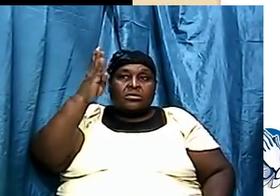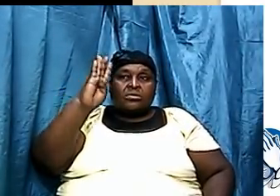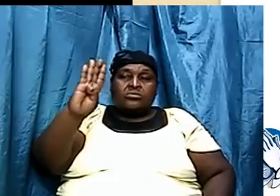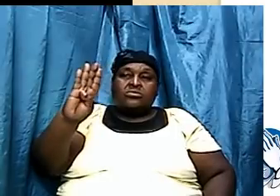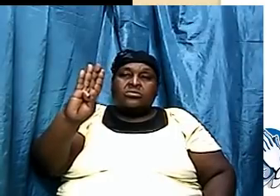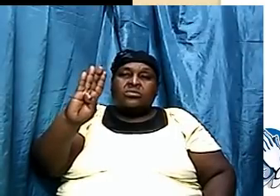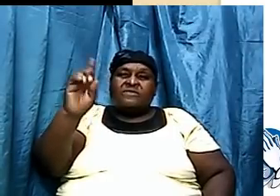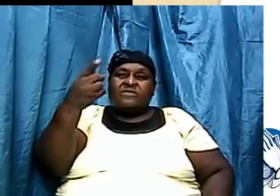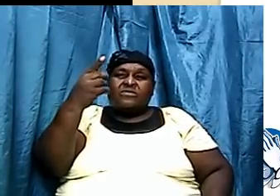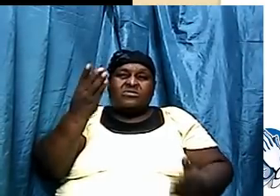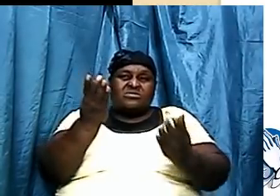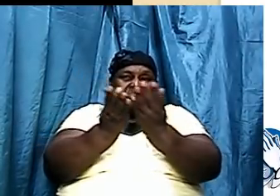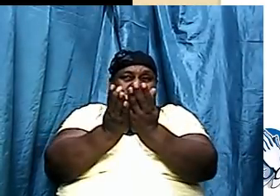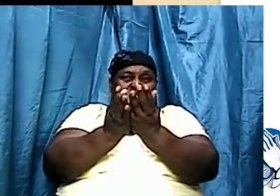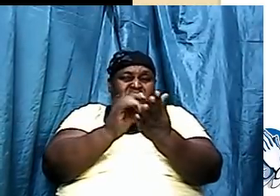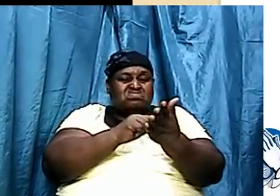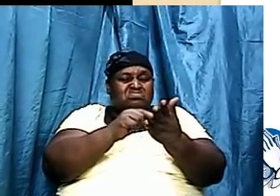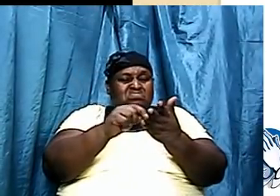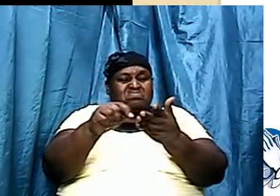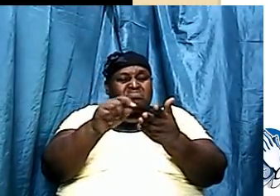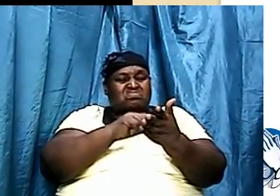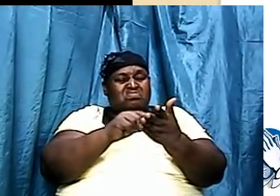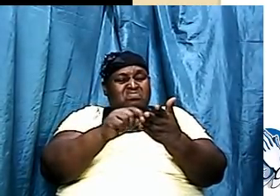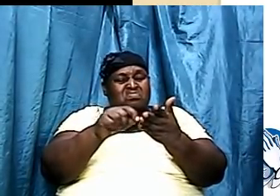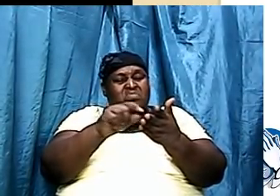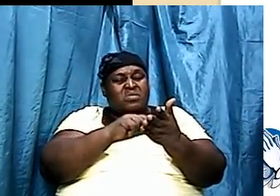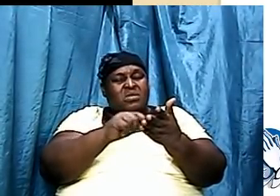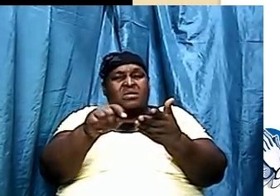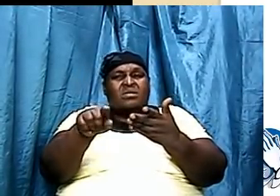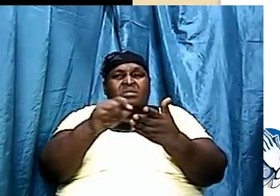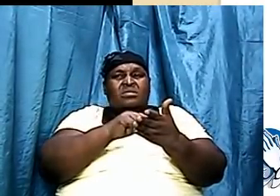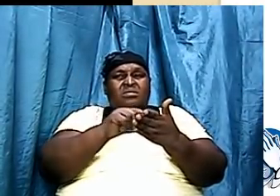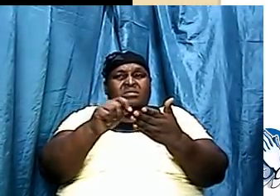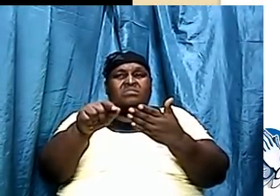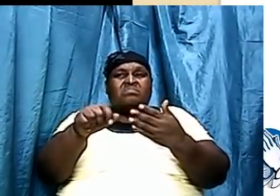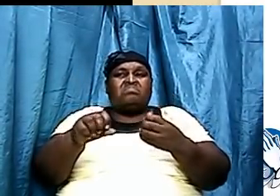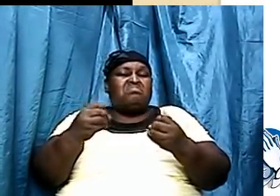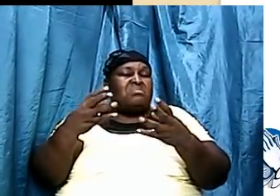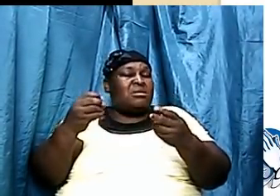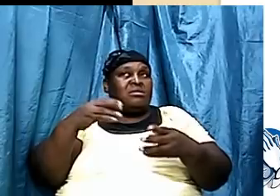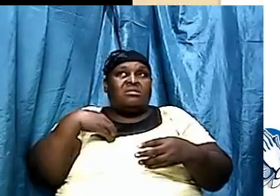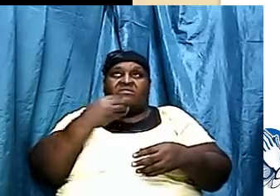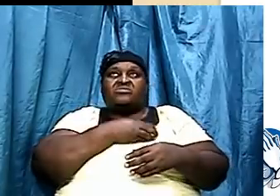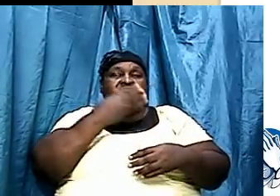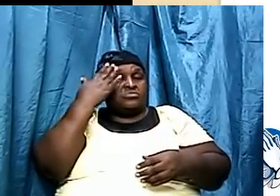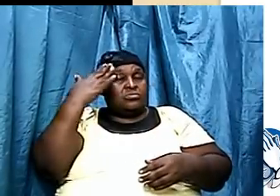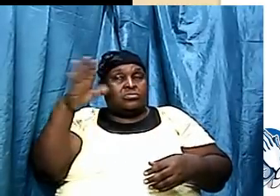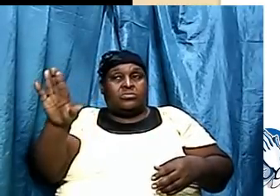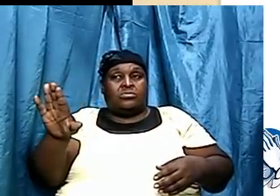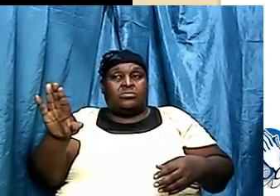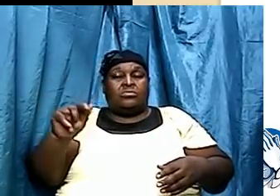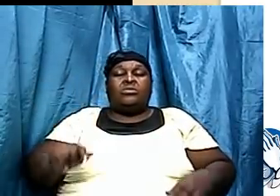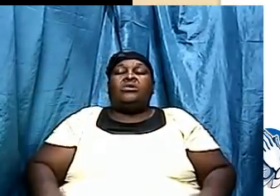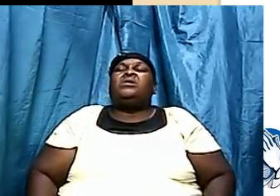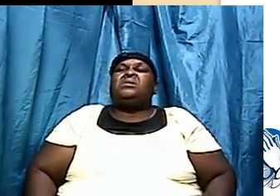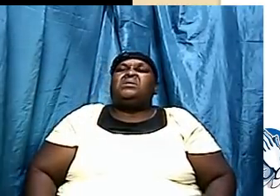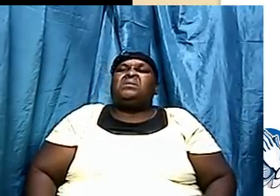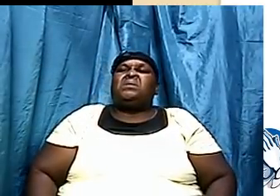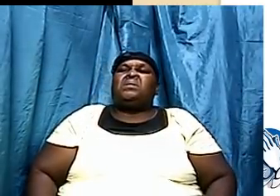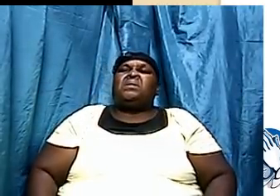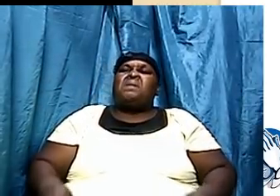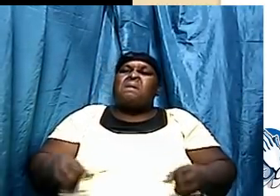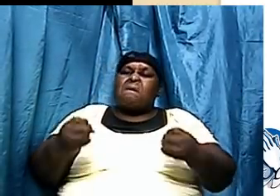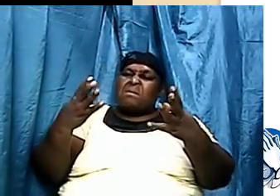were written. A lot of us probably don't know that. But most or many